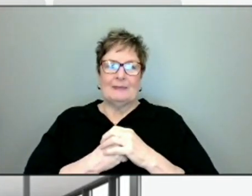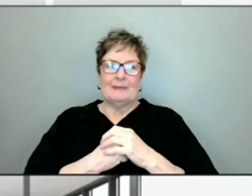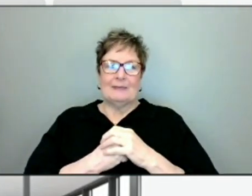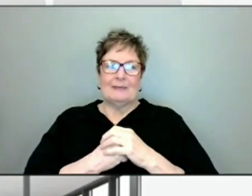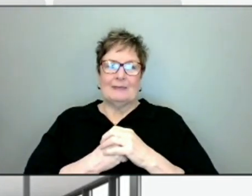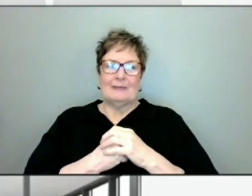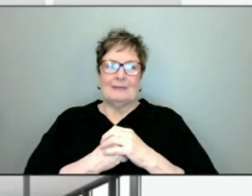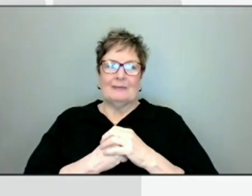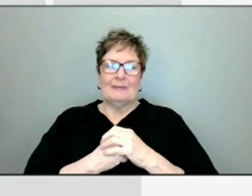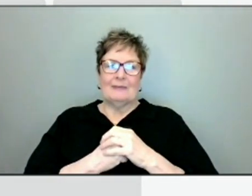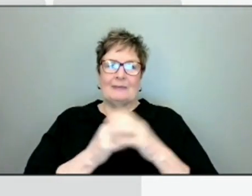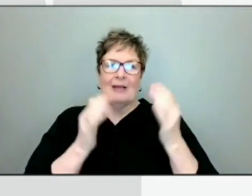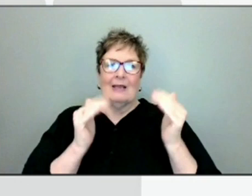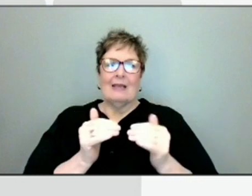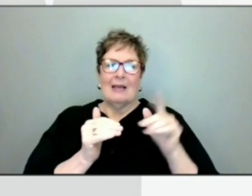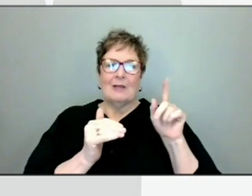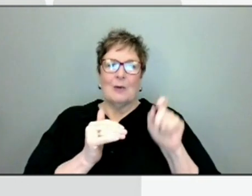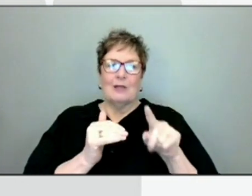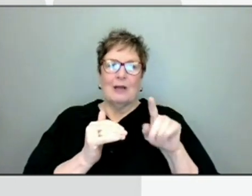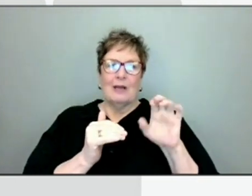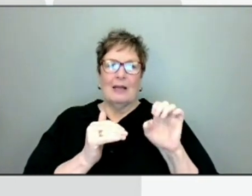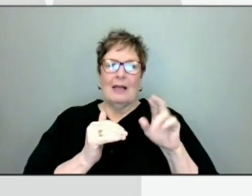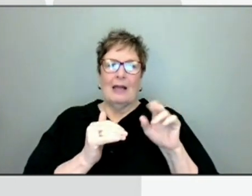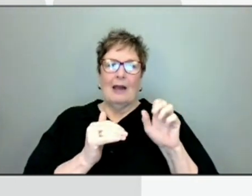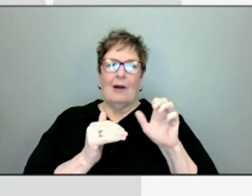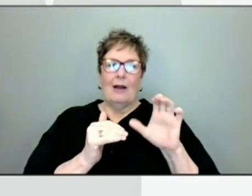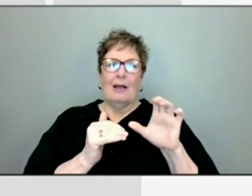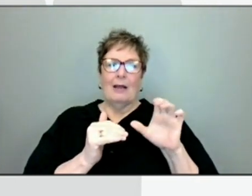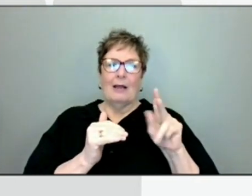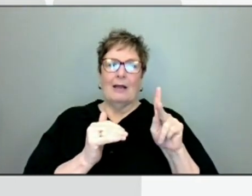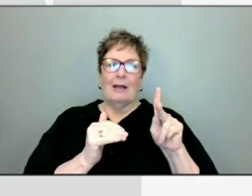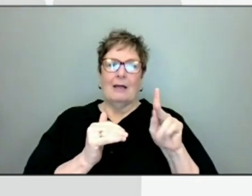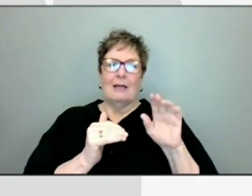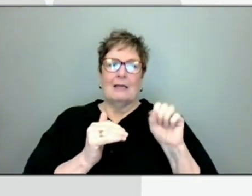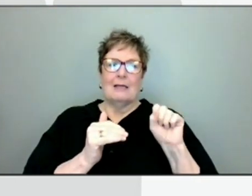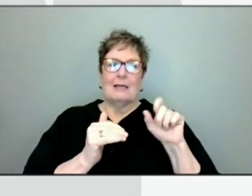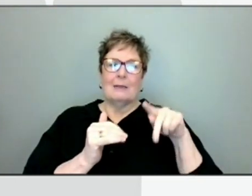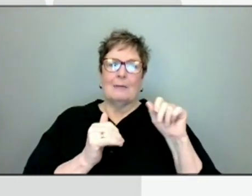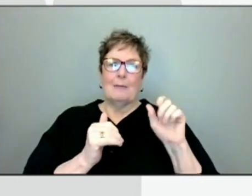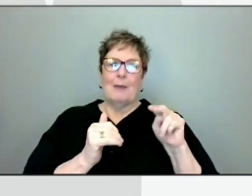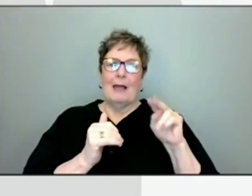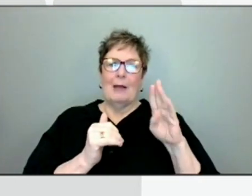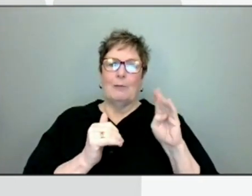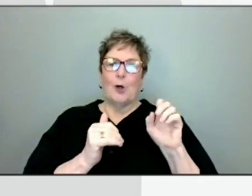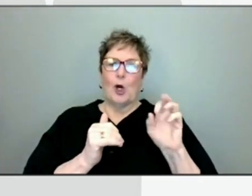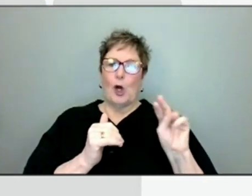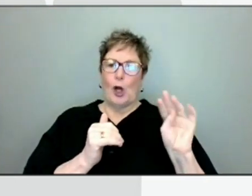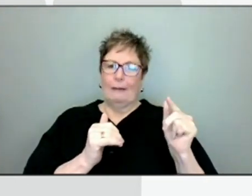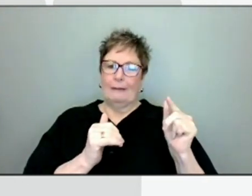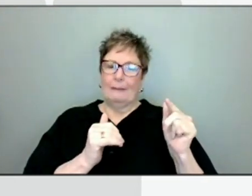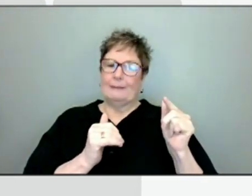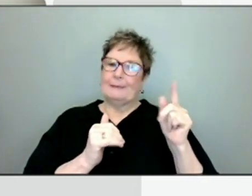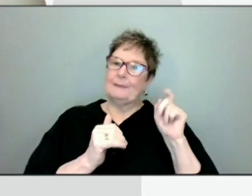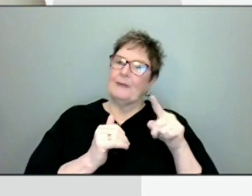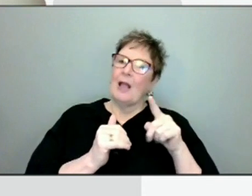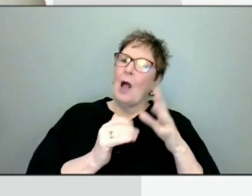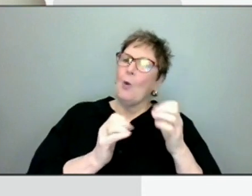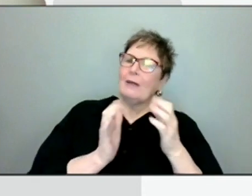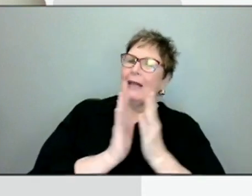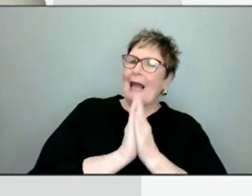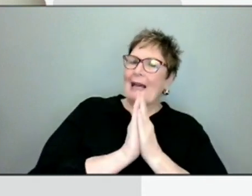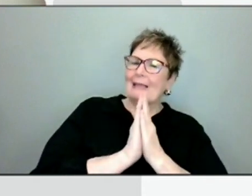Next question goes to Eric Spanberg. Hey, Gabby, I wanted to ask you, following up on